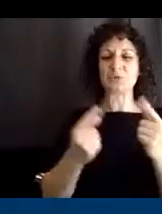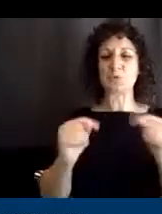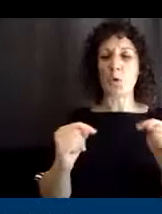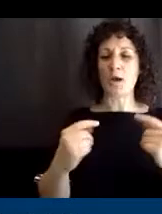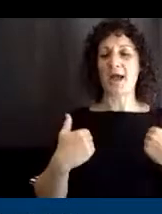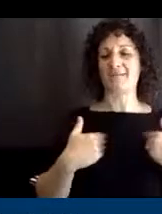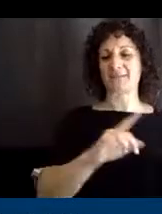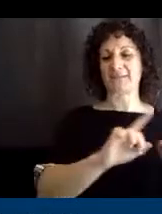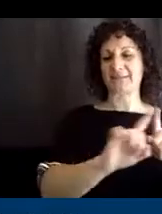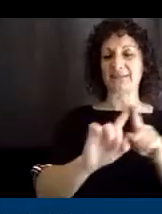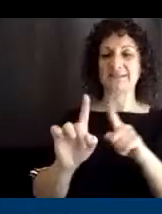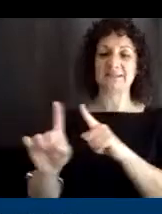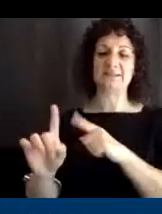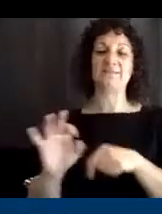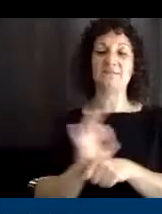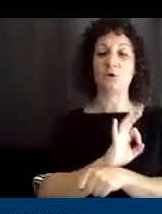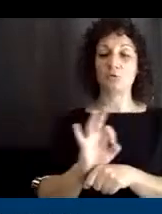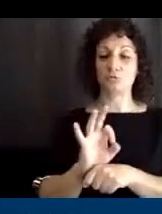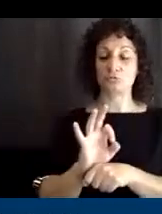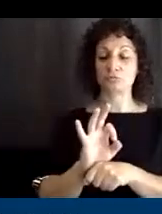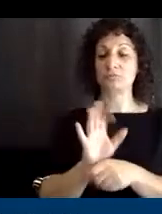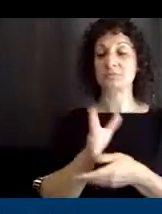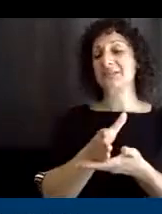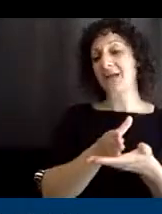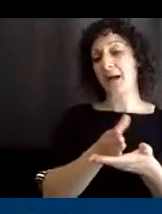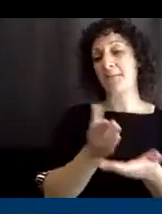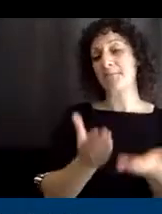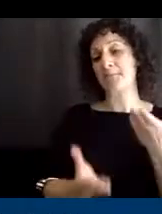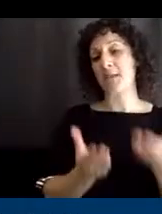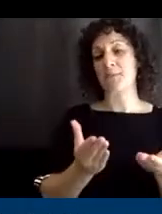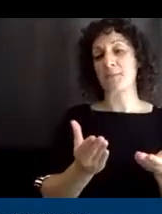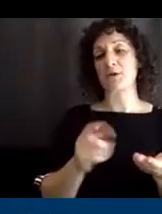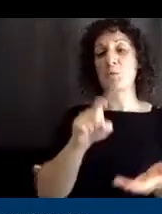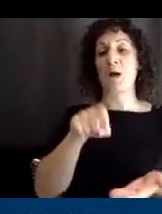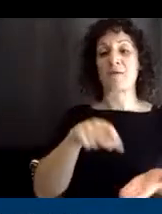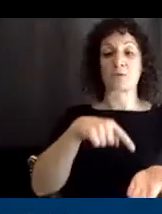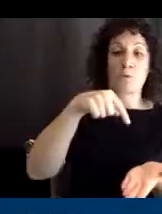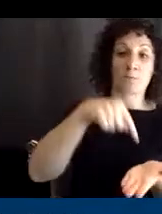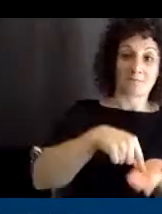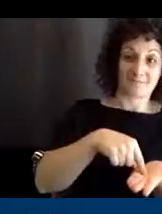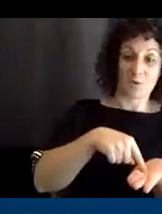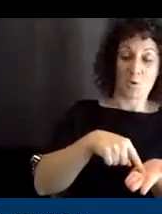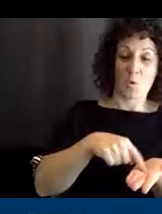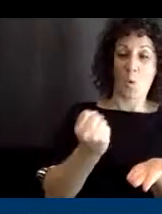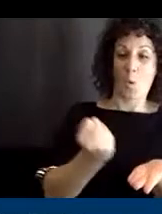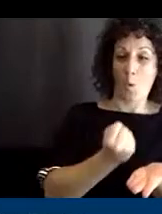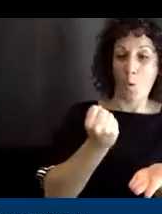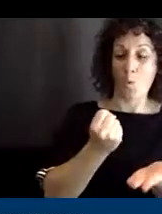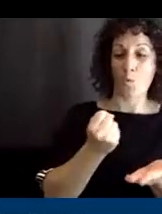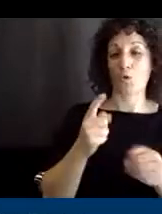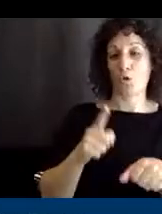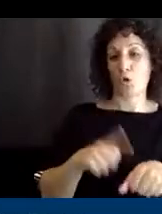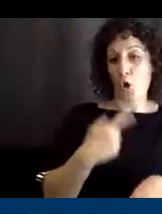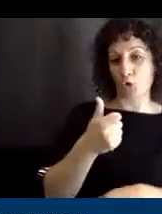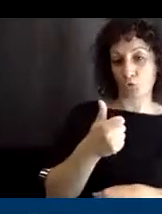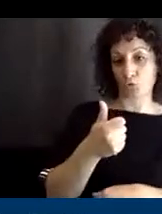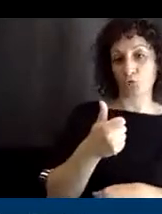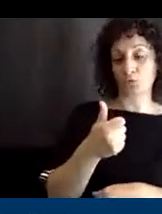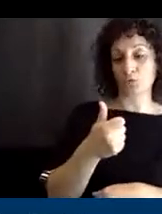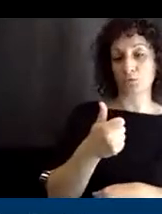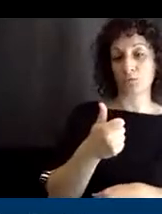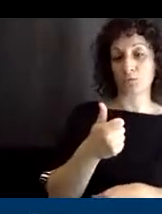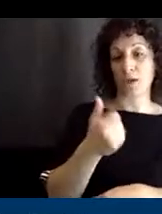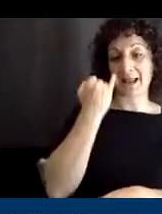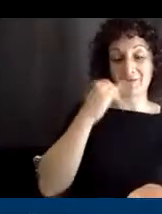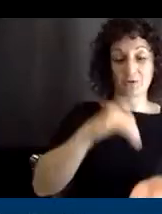function. You might have to do a long press where you hold your hand on the switch and as long as